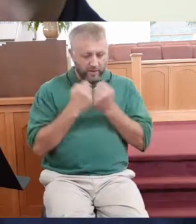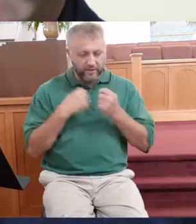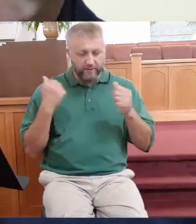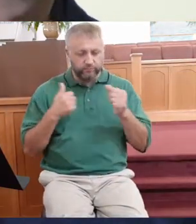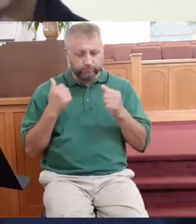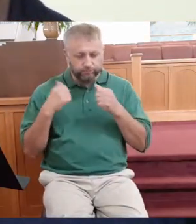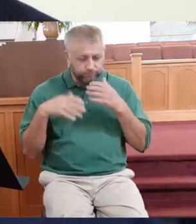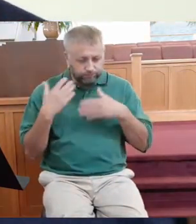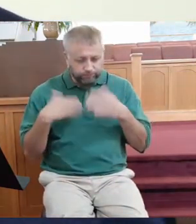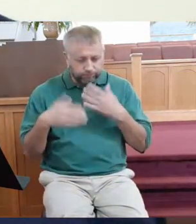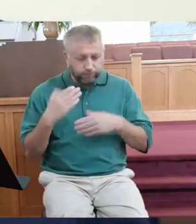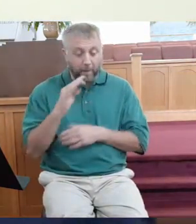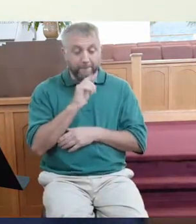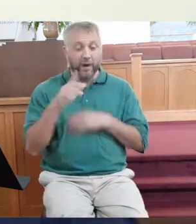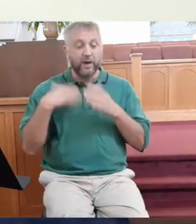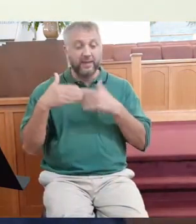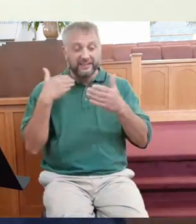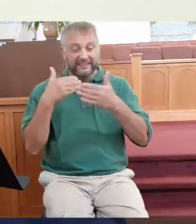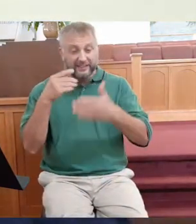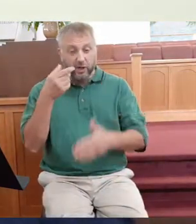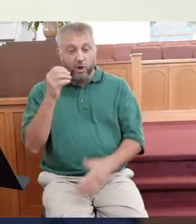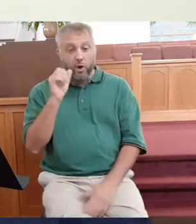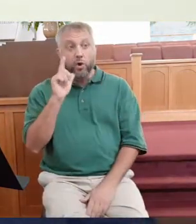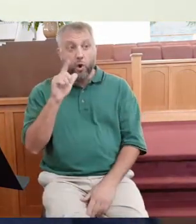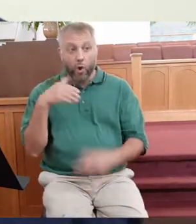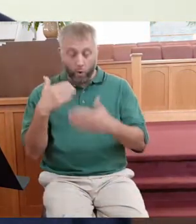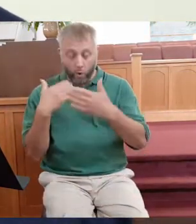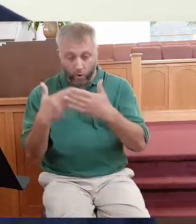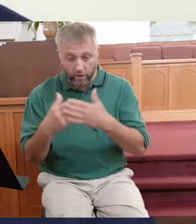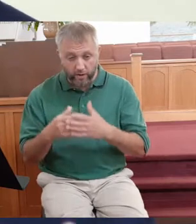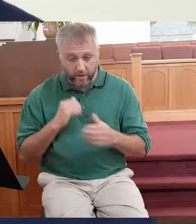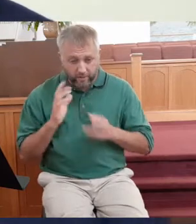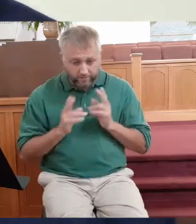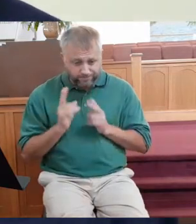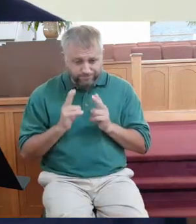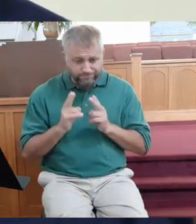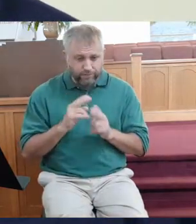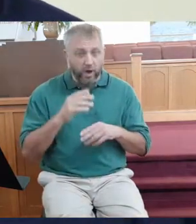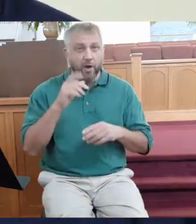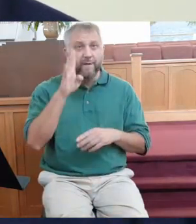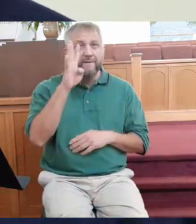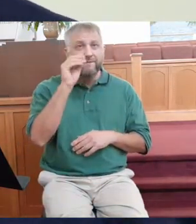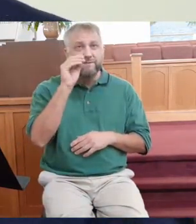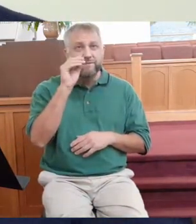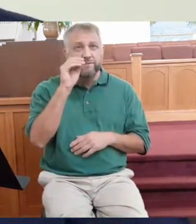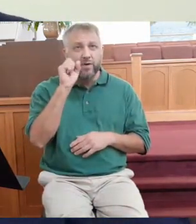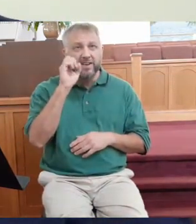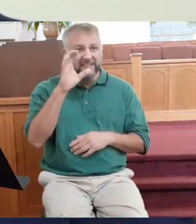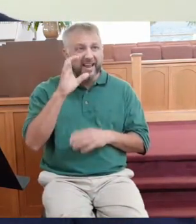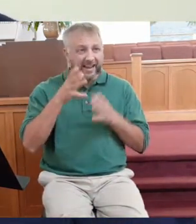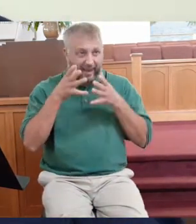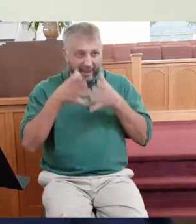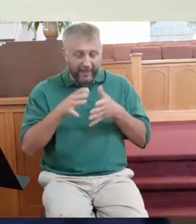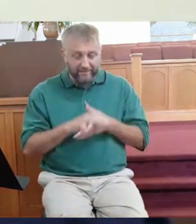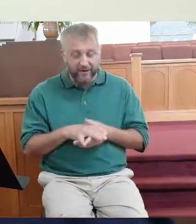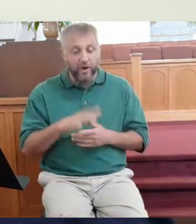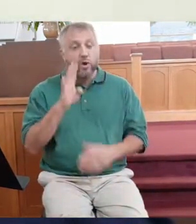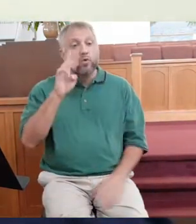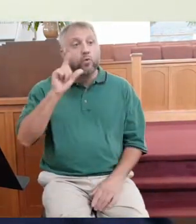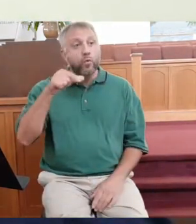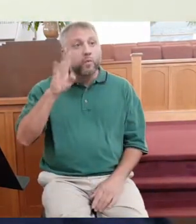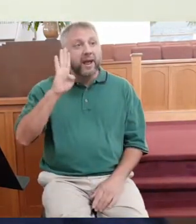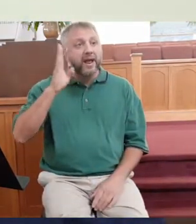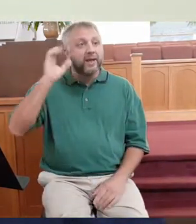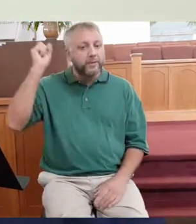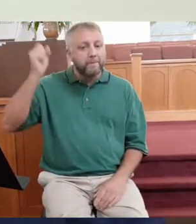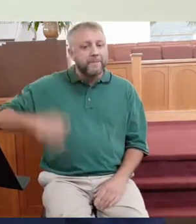as time was running out, they got the ball down near the goal line and as they rushed up with under 40 seconds to go, the quarterback spiked the